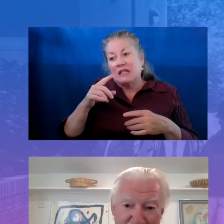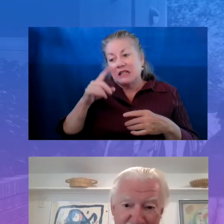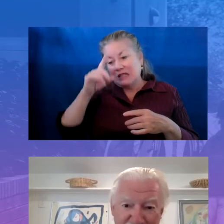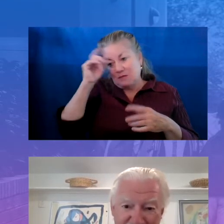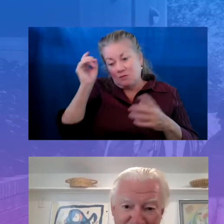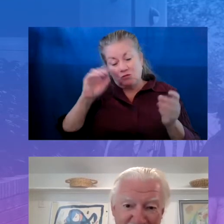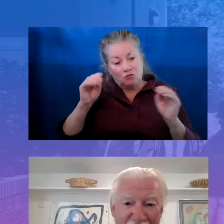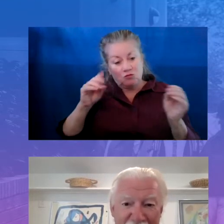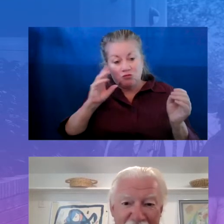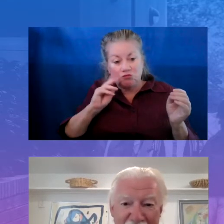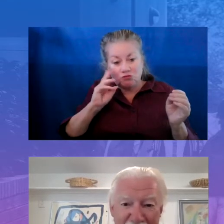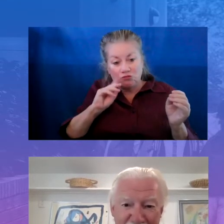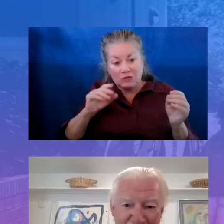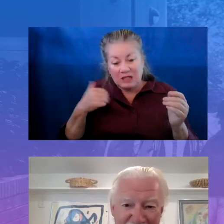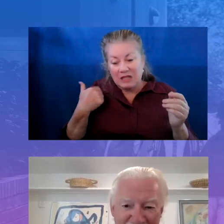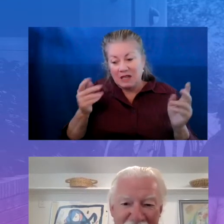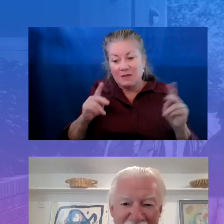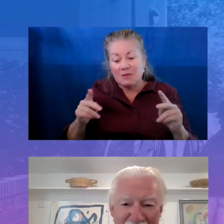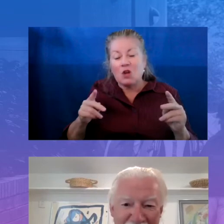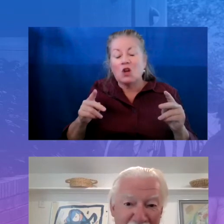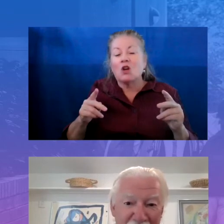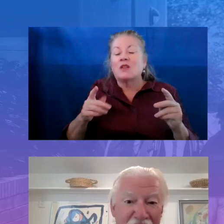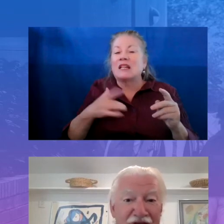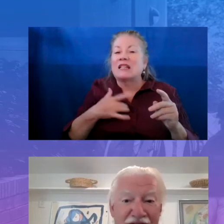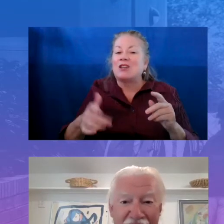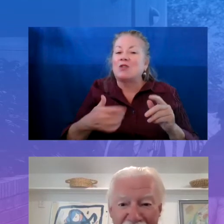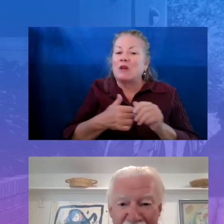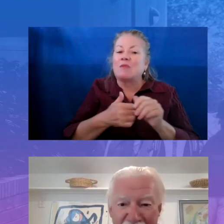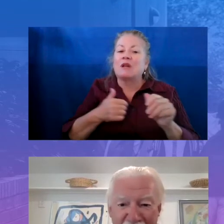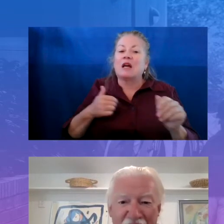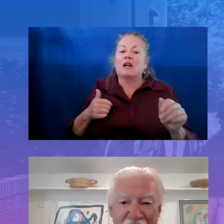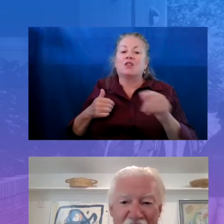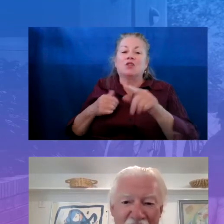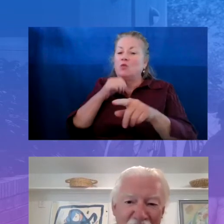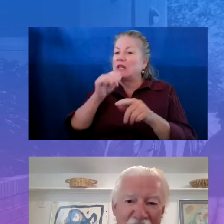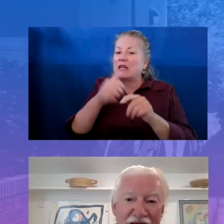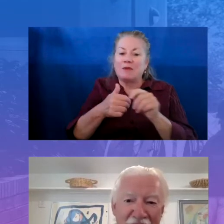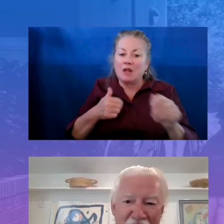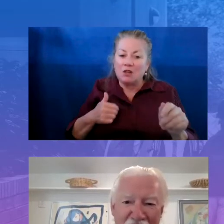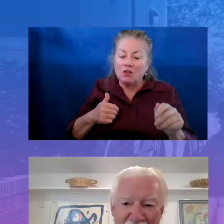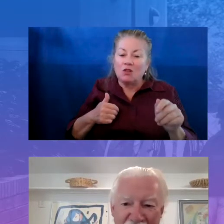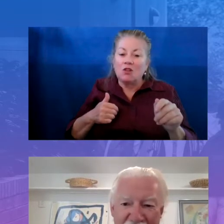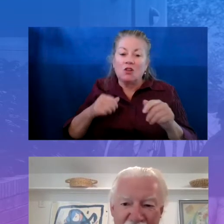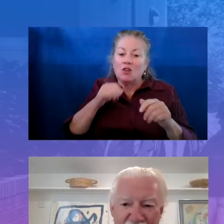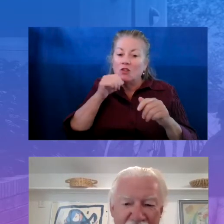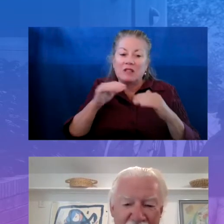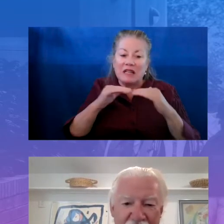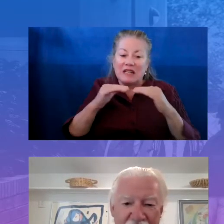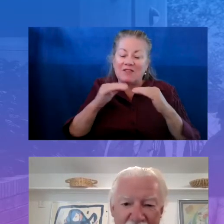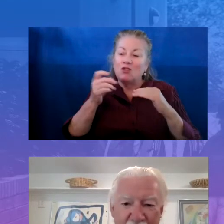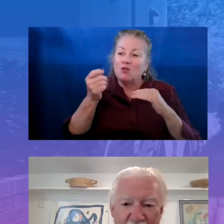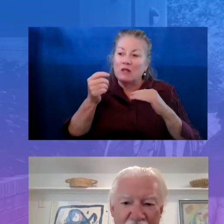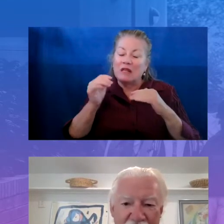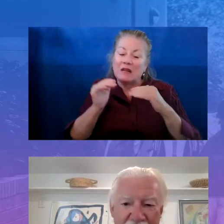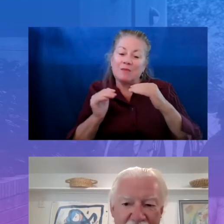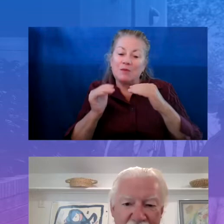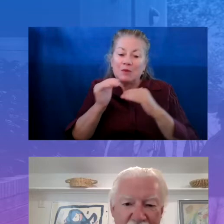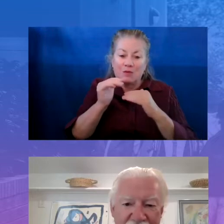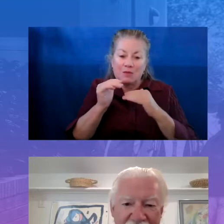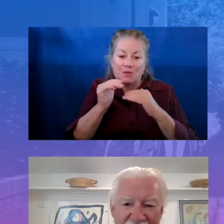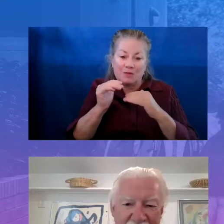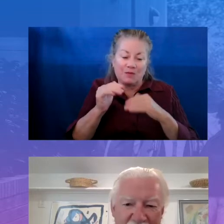lose ground. So you didn't lose ground. You didn't even stay even. You made up ground. And that is really important.